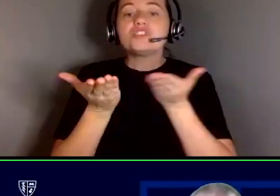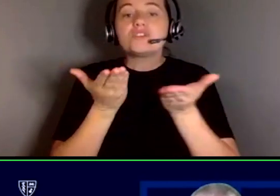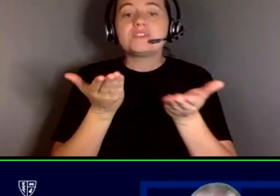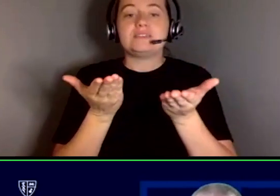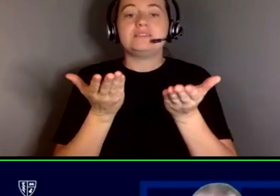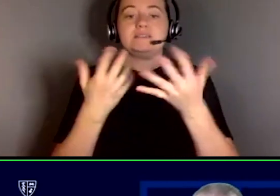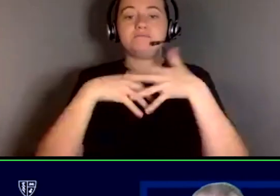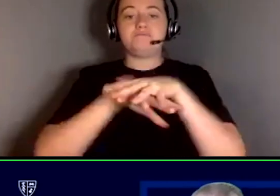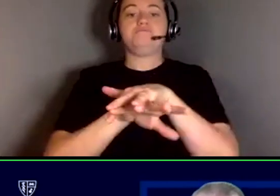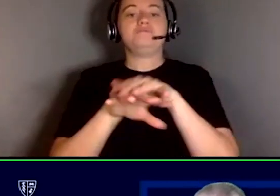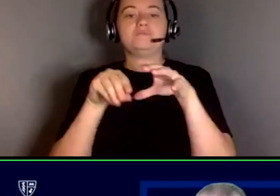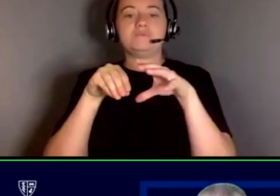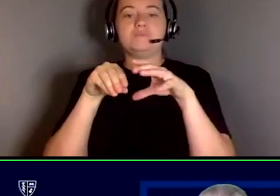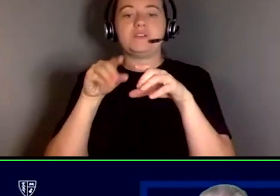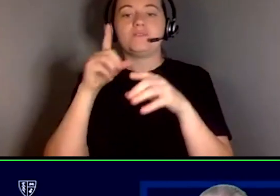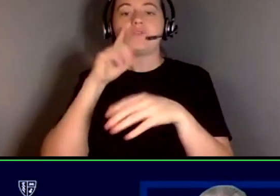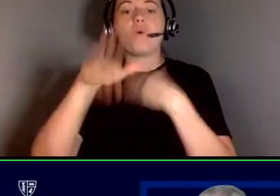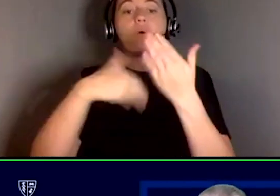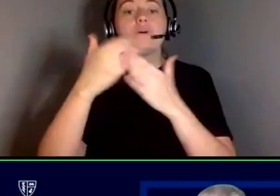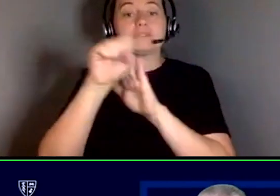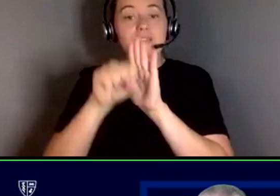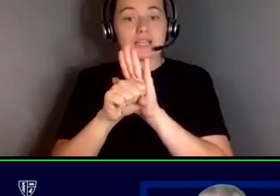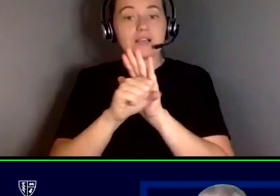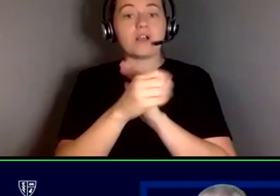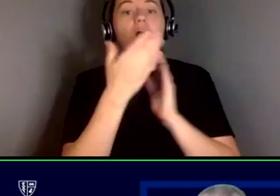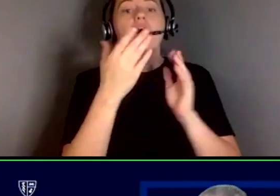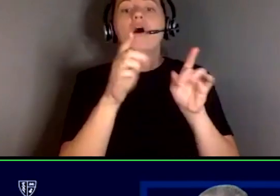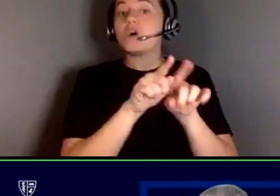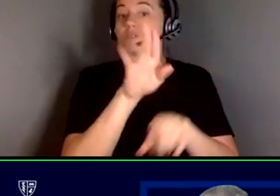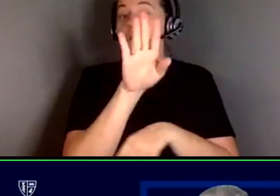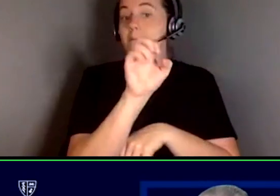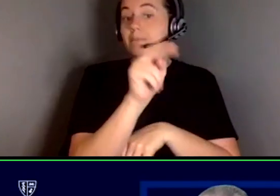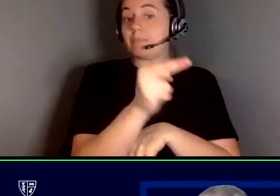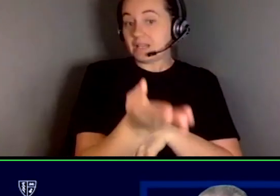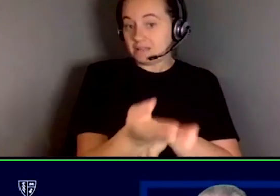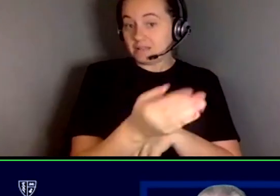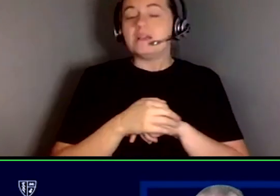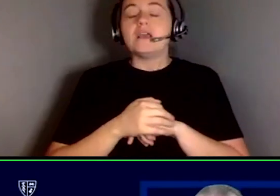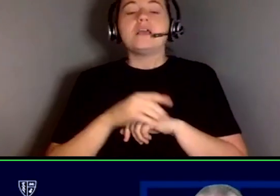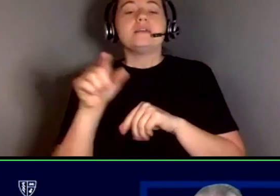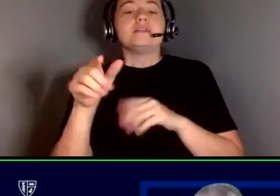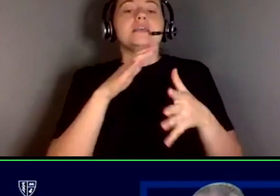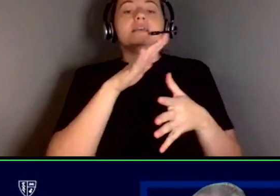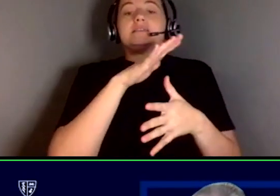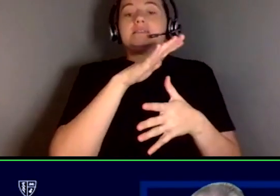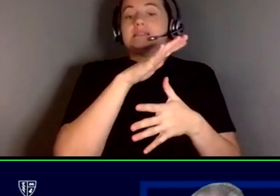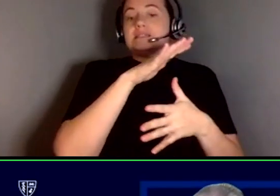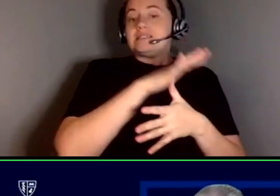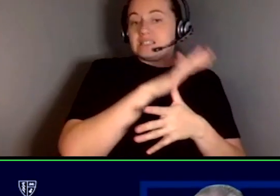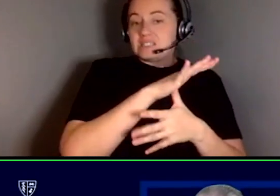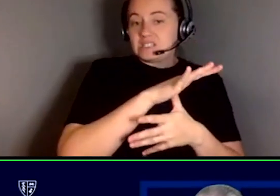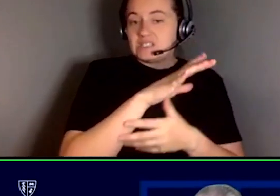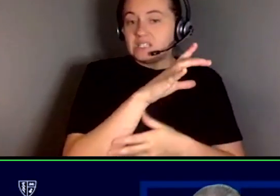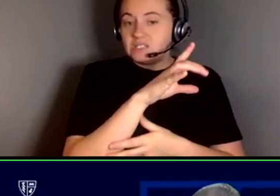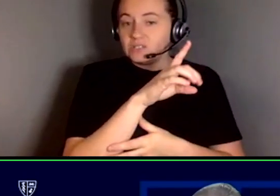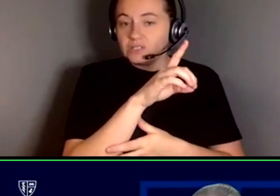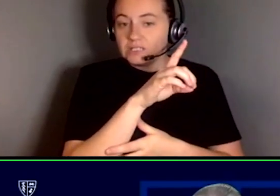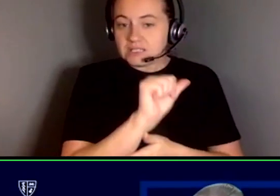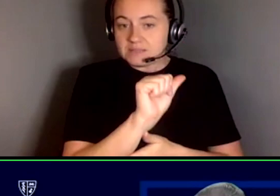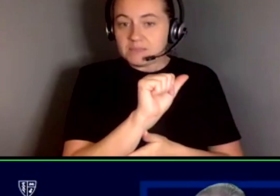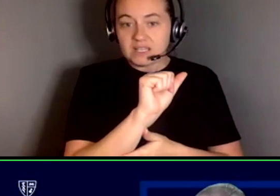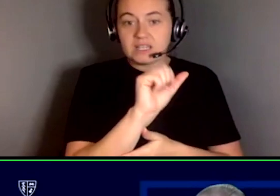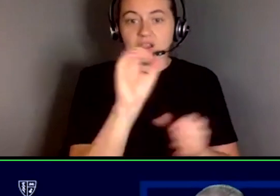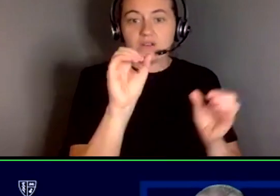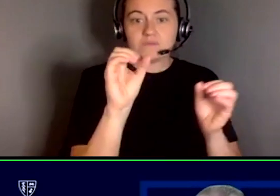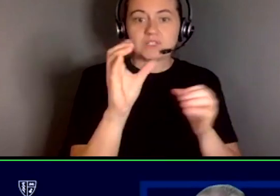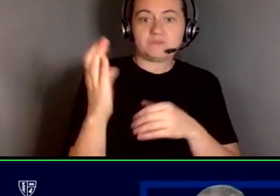We're also honored to have Ben Thapa, who is the Senior Policy Advisor in the Office of the Chief Disability Officer. Ben, who